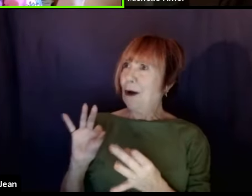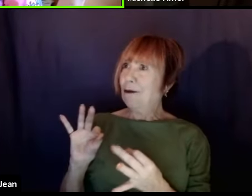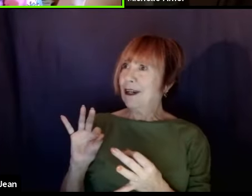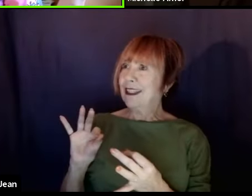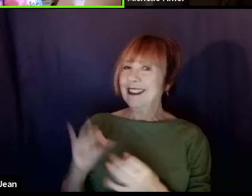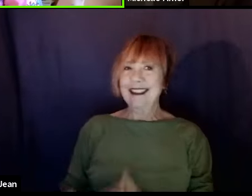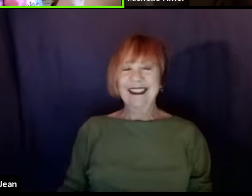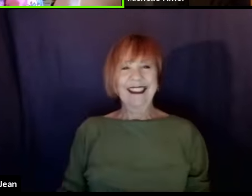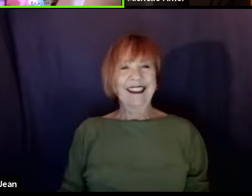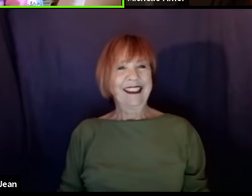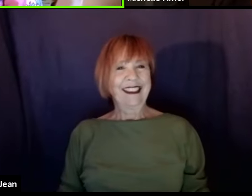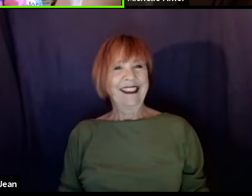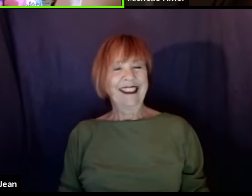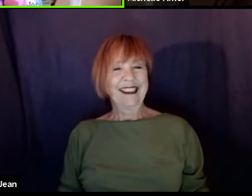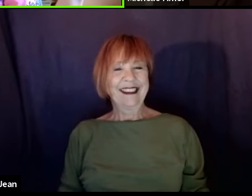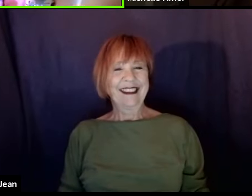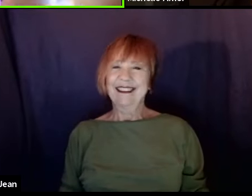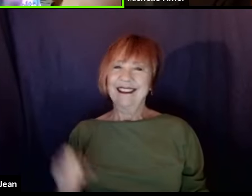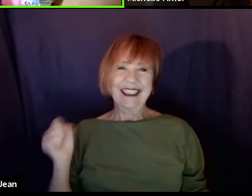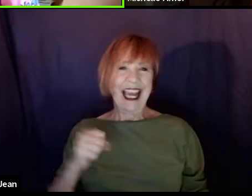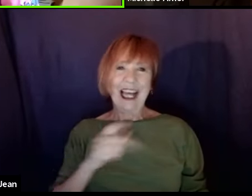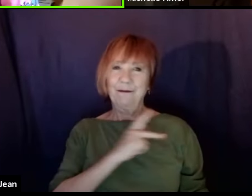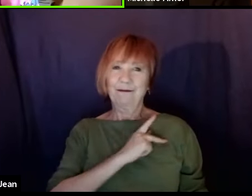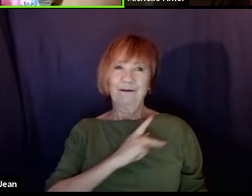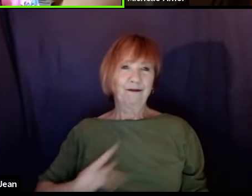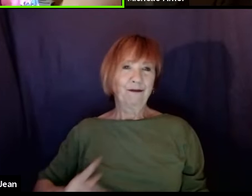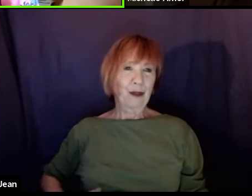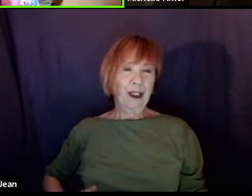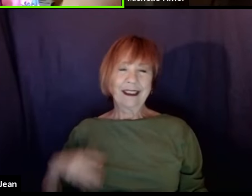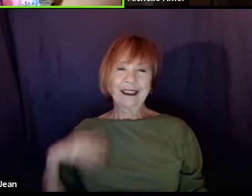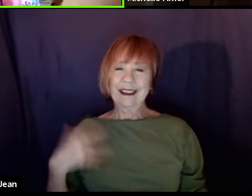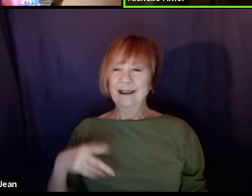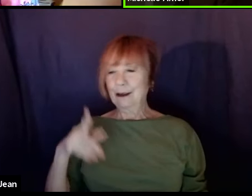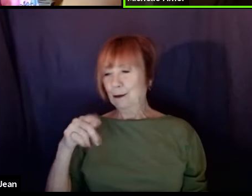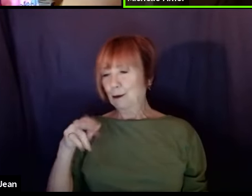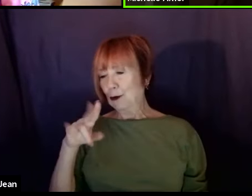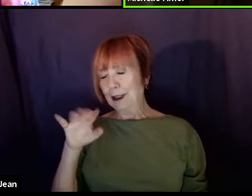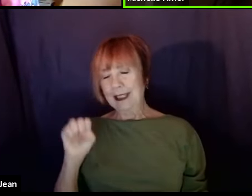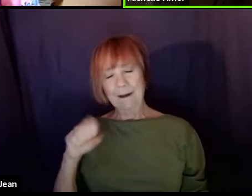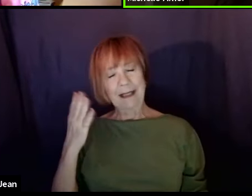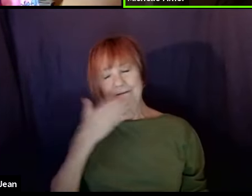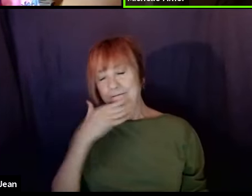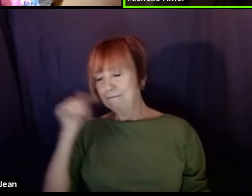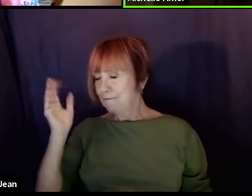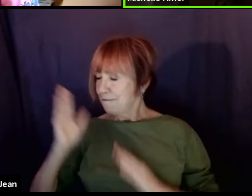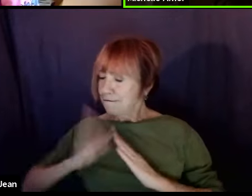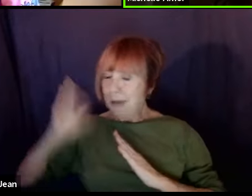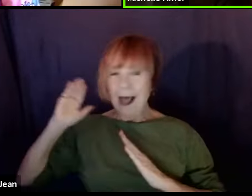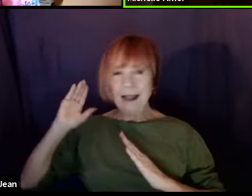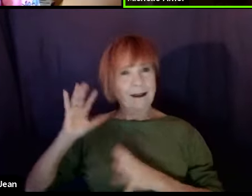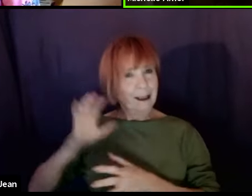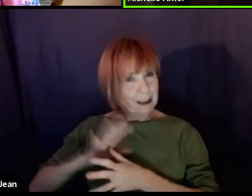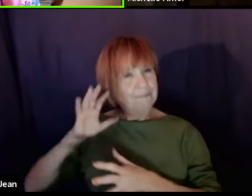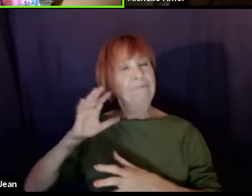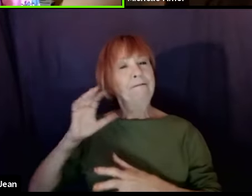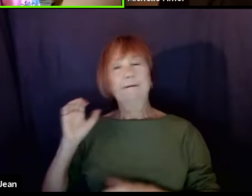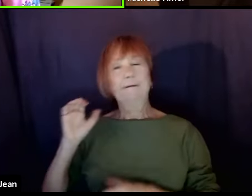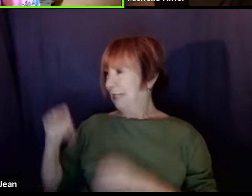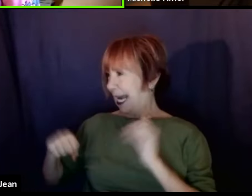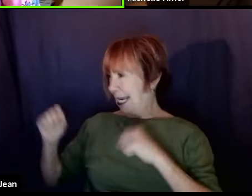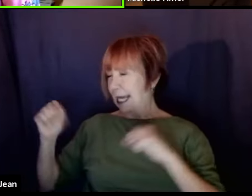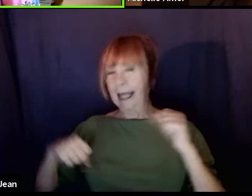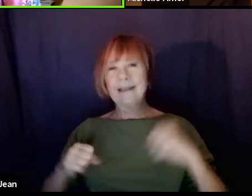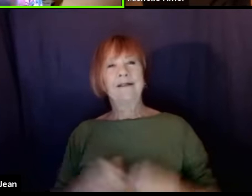yeah, Prince. I mean, come on. The best. The best. Yeah. Okay,